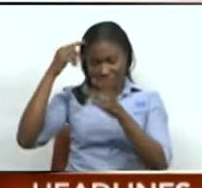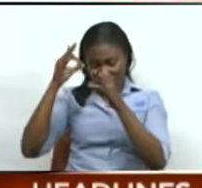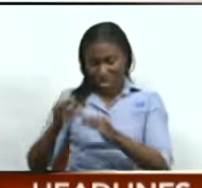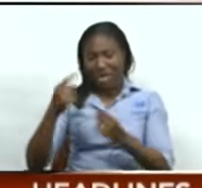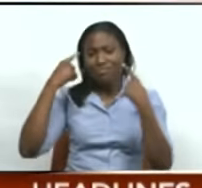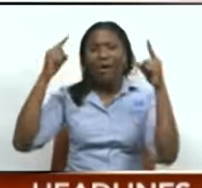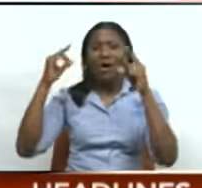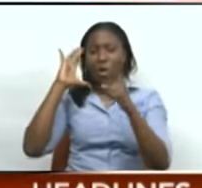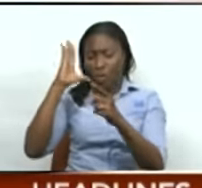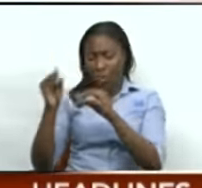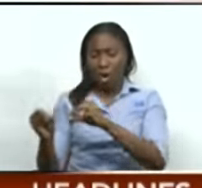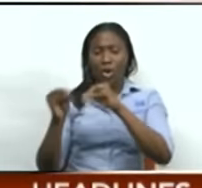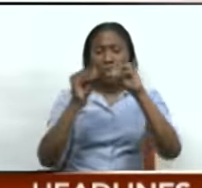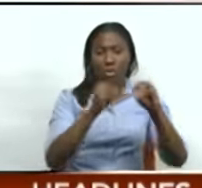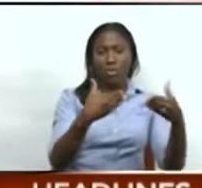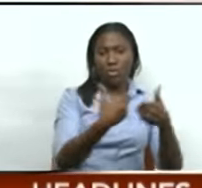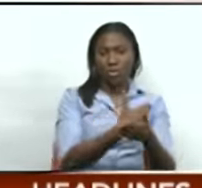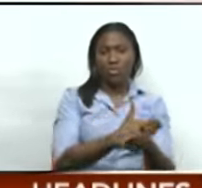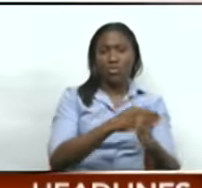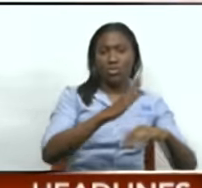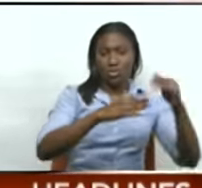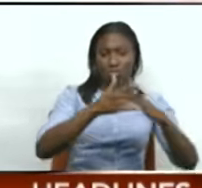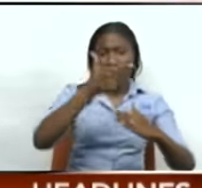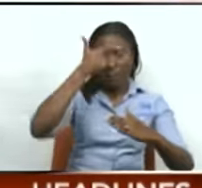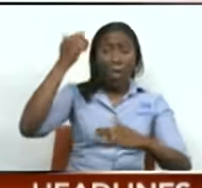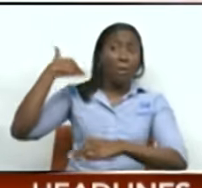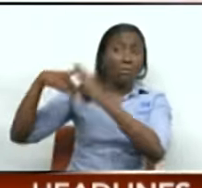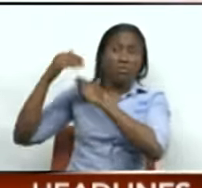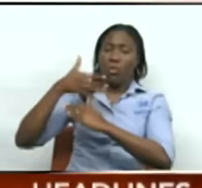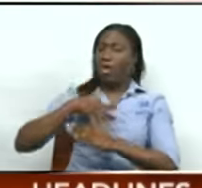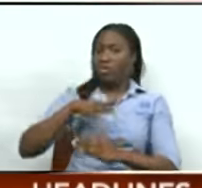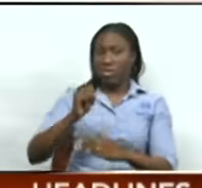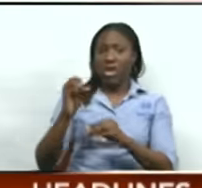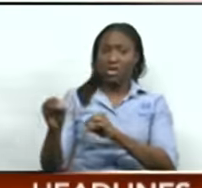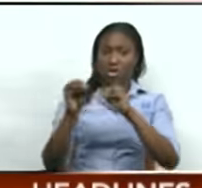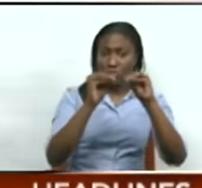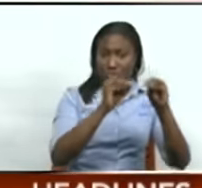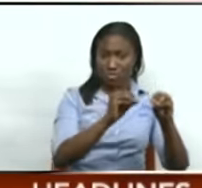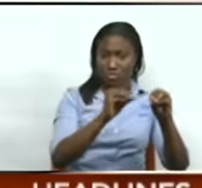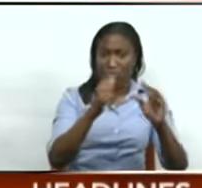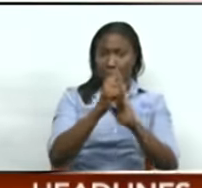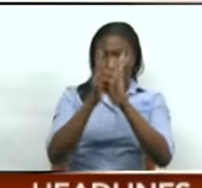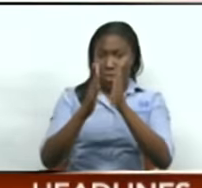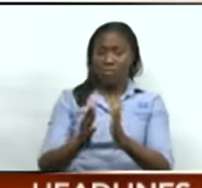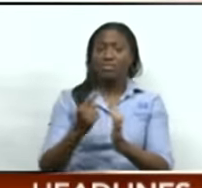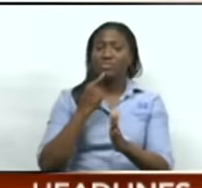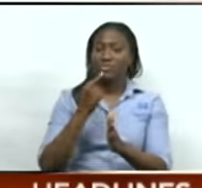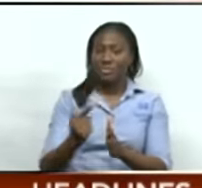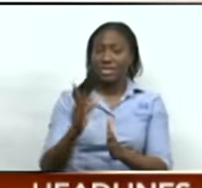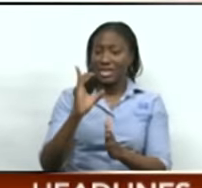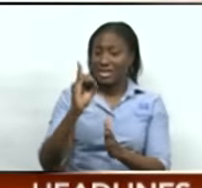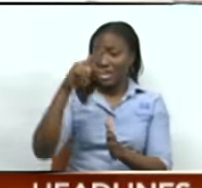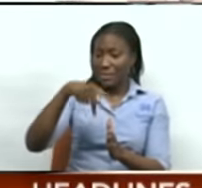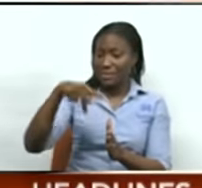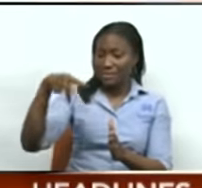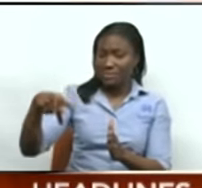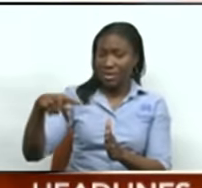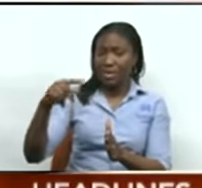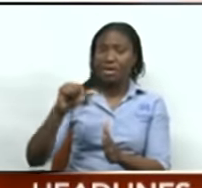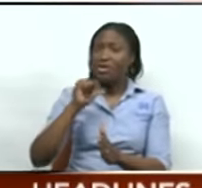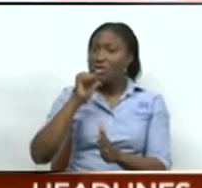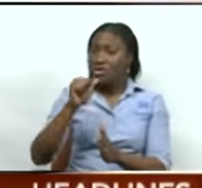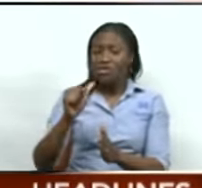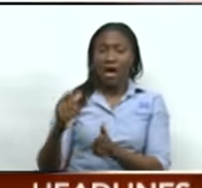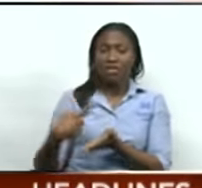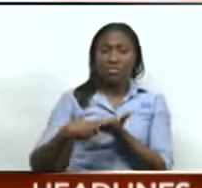in response to the senior counsel, Ramesh Lawrence Miraj. Miraj had stated that the DPP was not involved in the rental process and therefore cannot be blamed